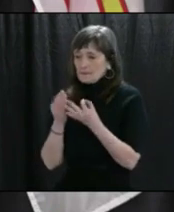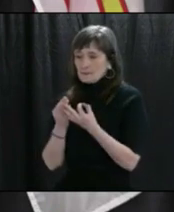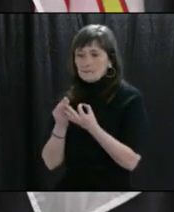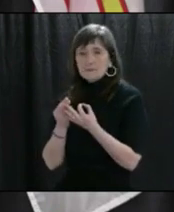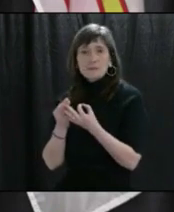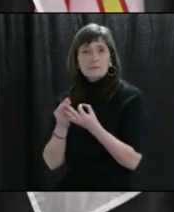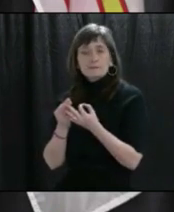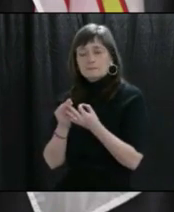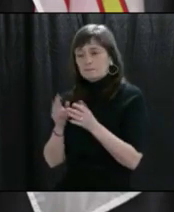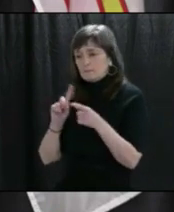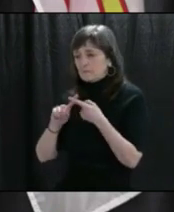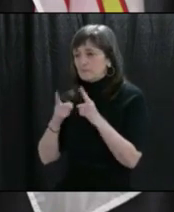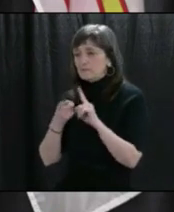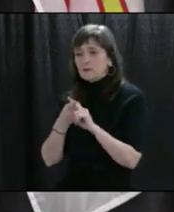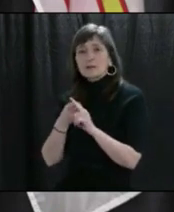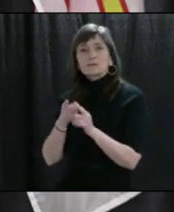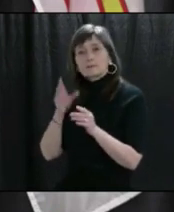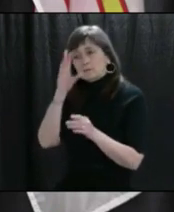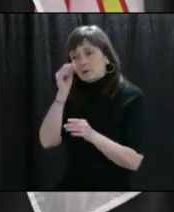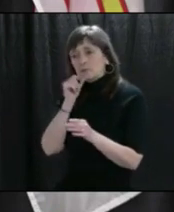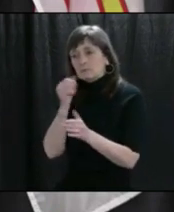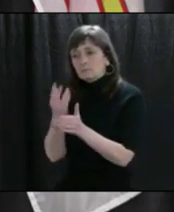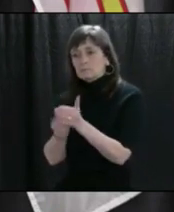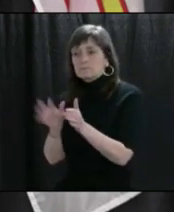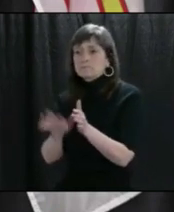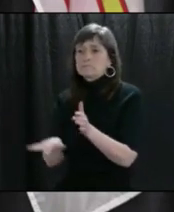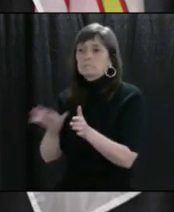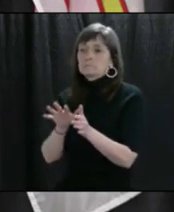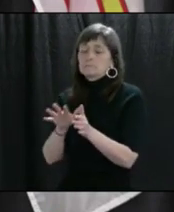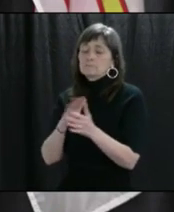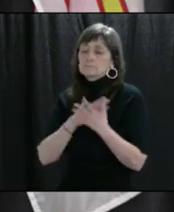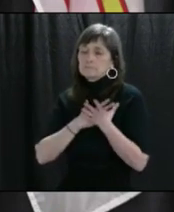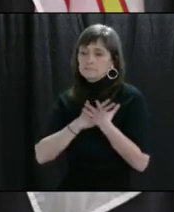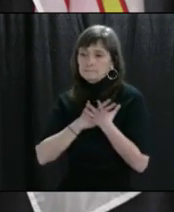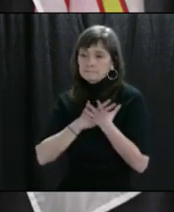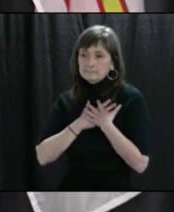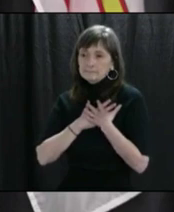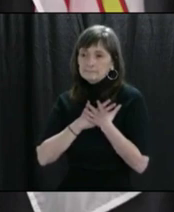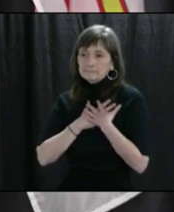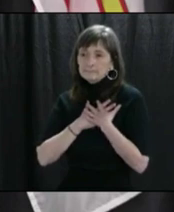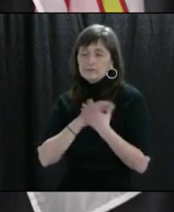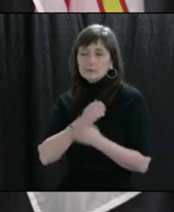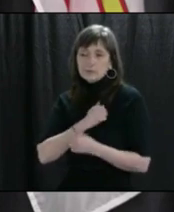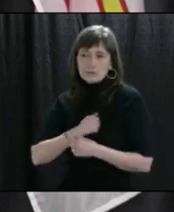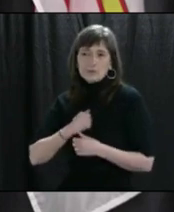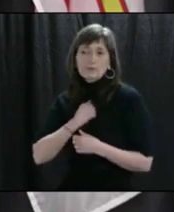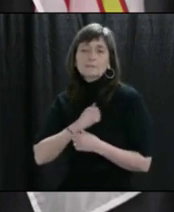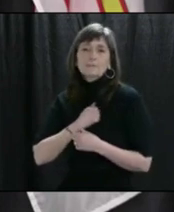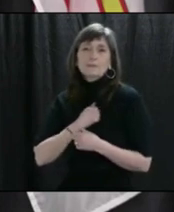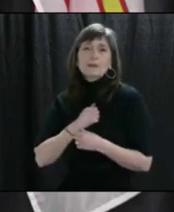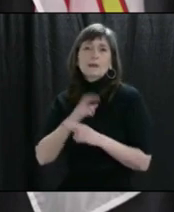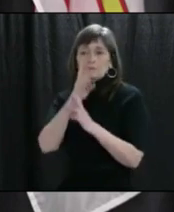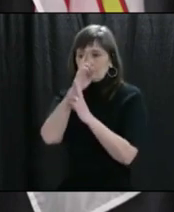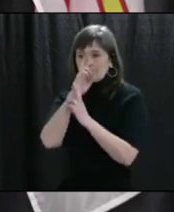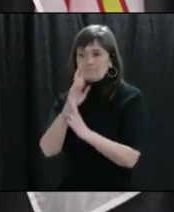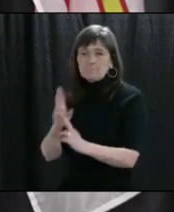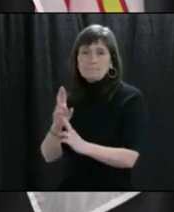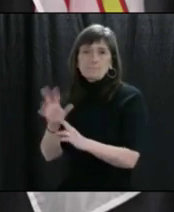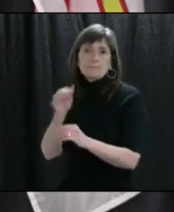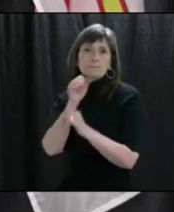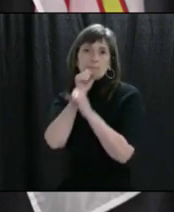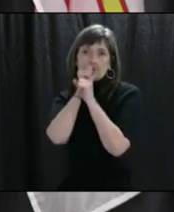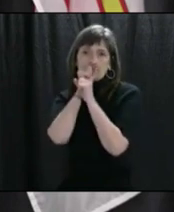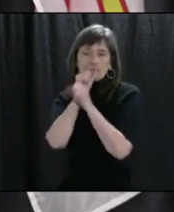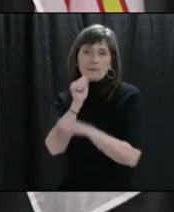the friends of the gentleman who has passed away. And please respect their wishes for their privacy. Put